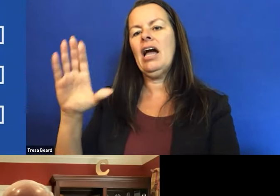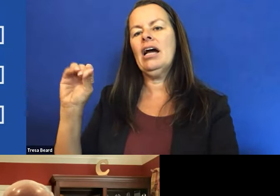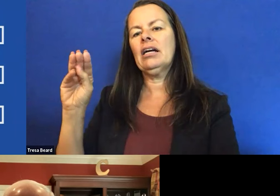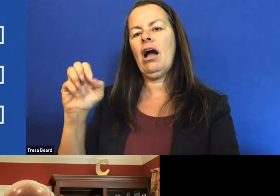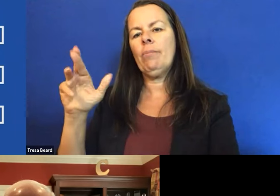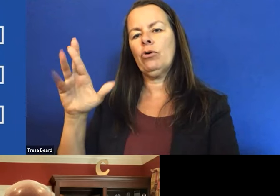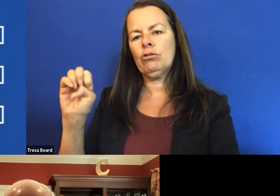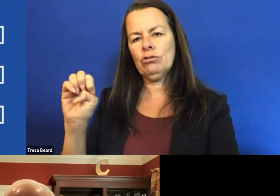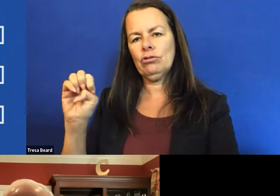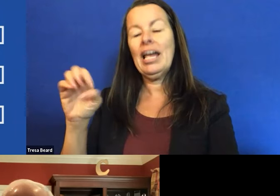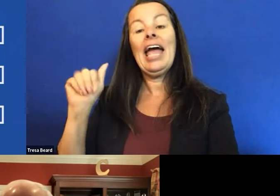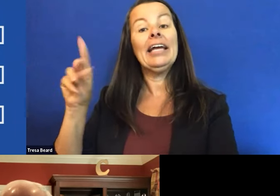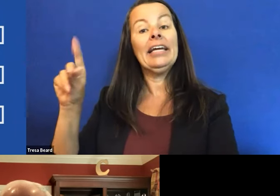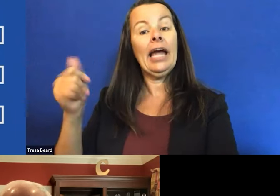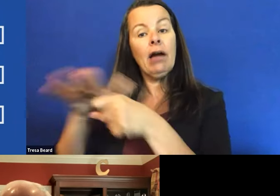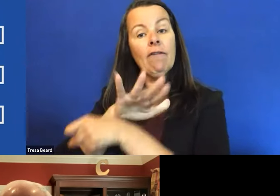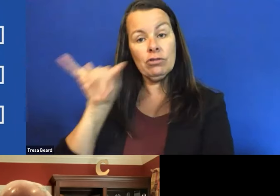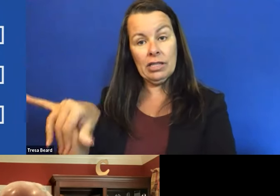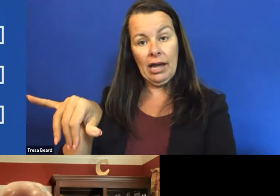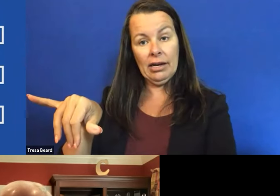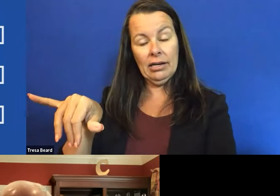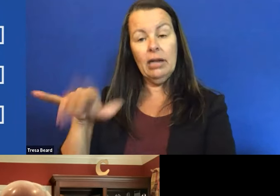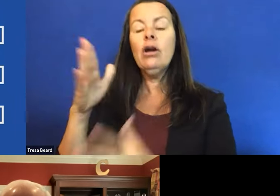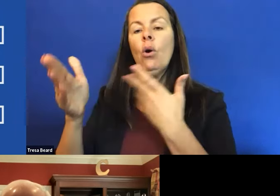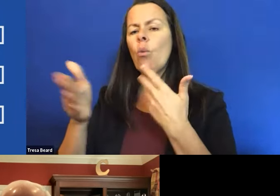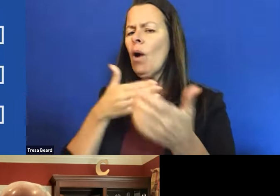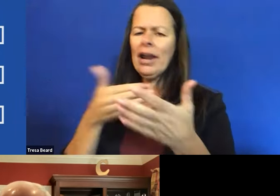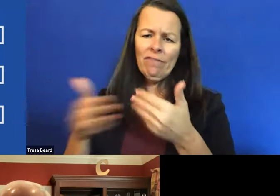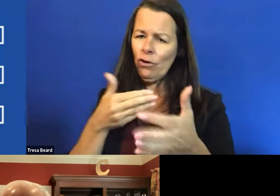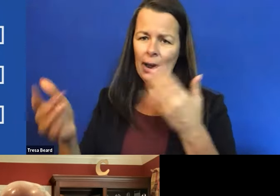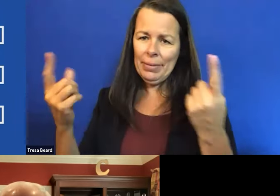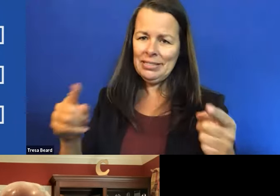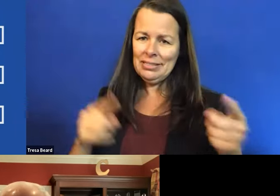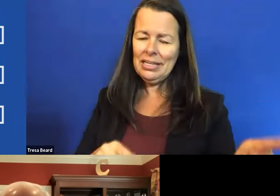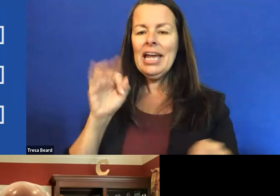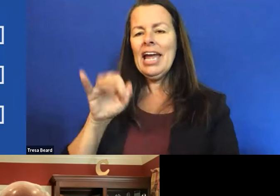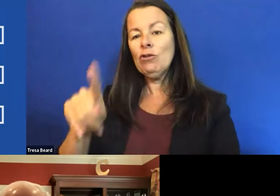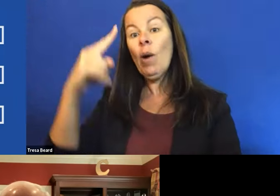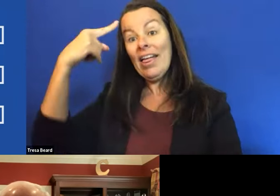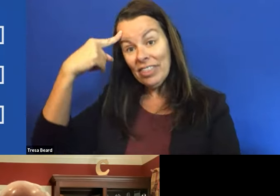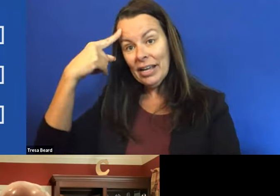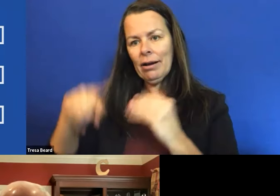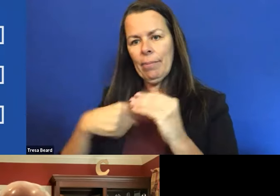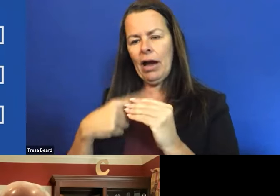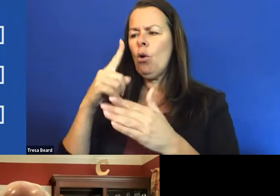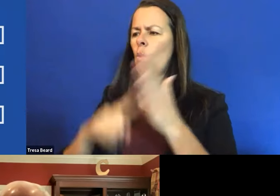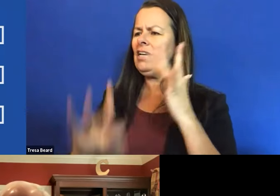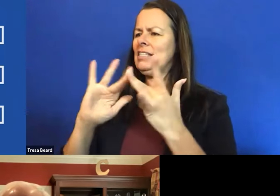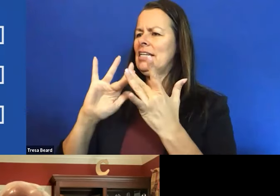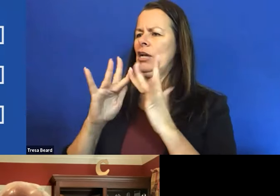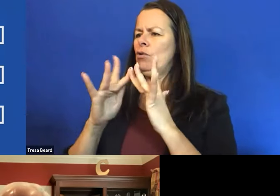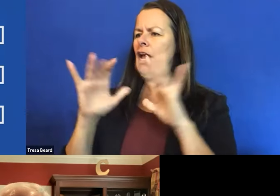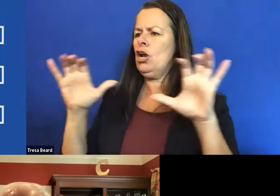You know, whatever happens, if you think about what the internet does, it basically